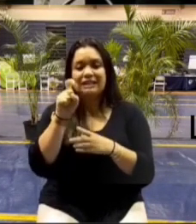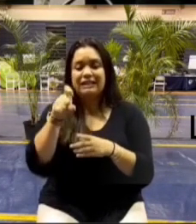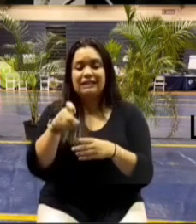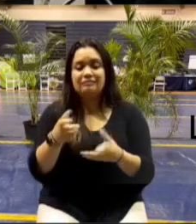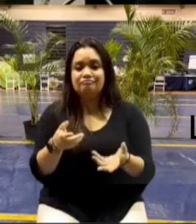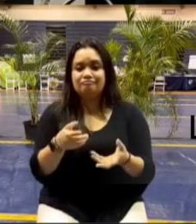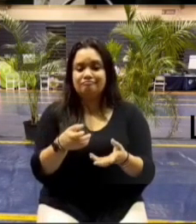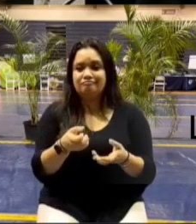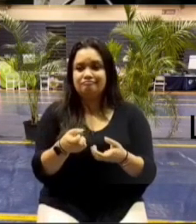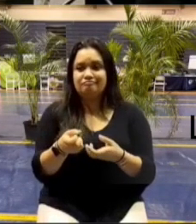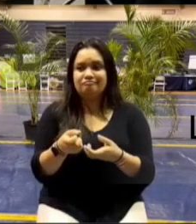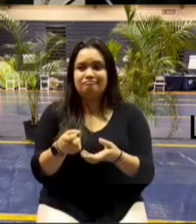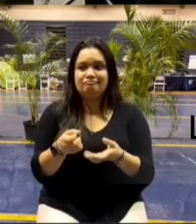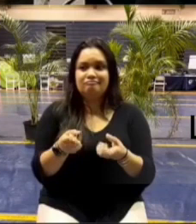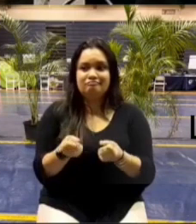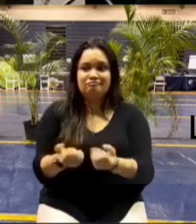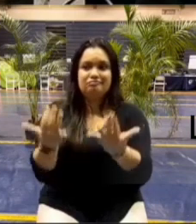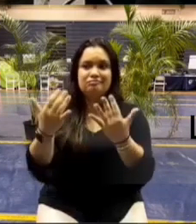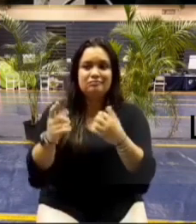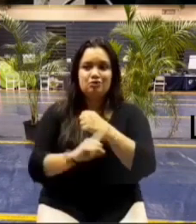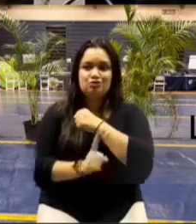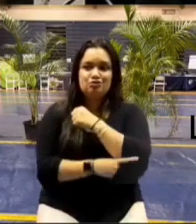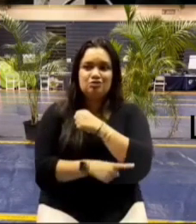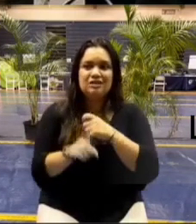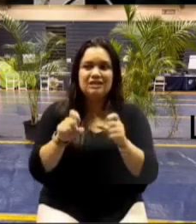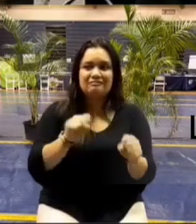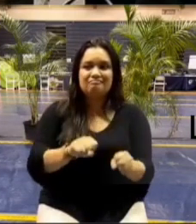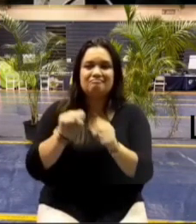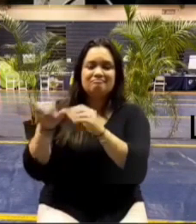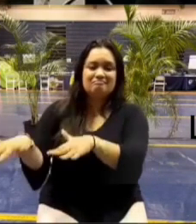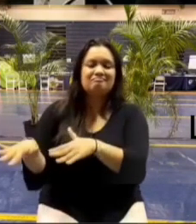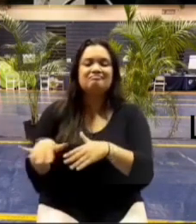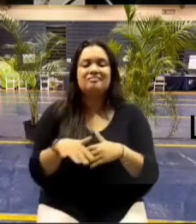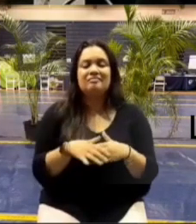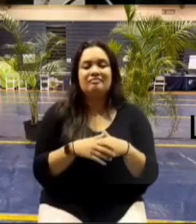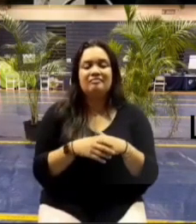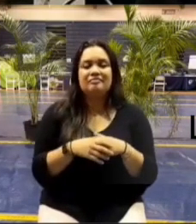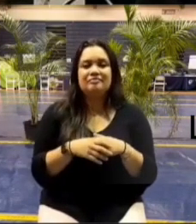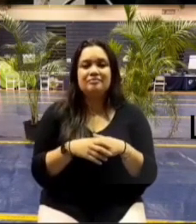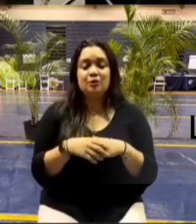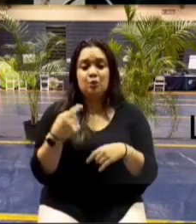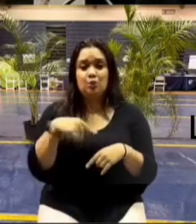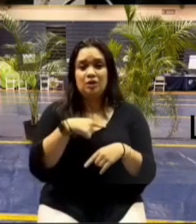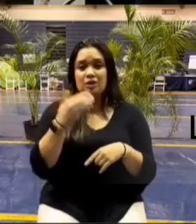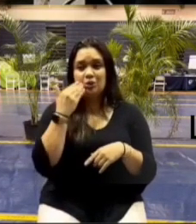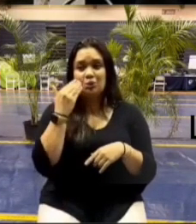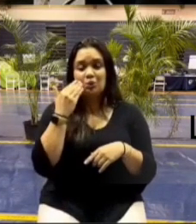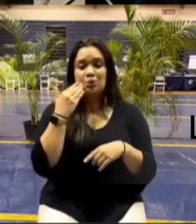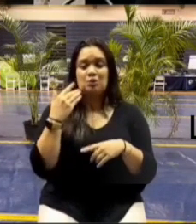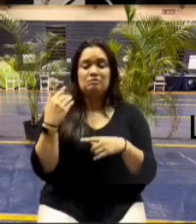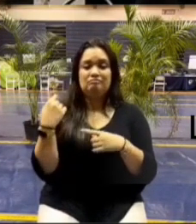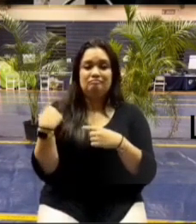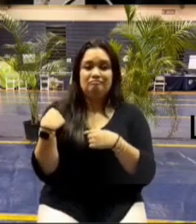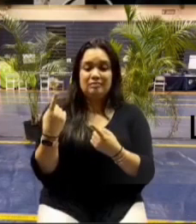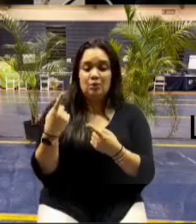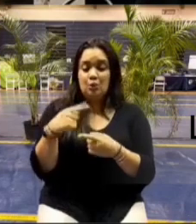and this is where the community said they wanted to go but we knew at the time we didn't own the land